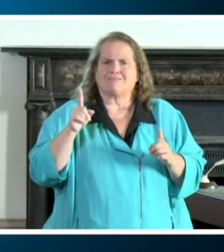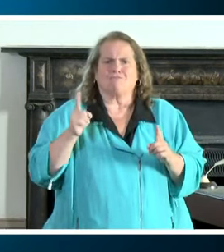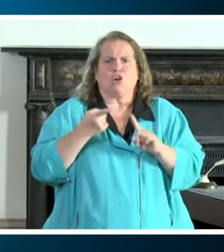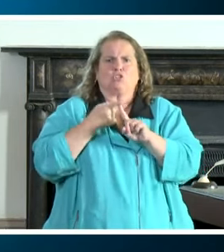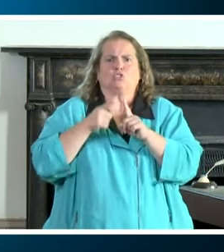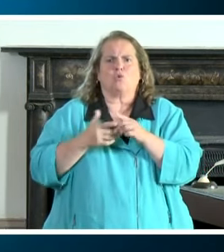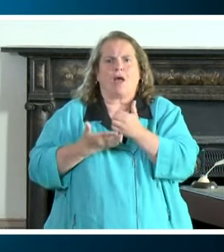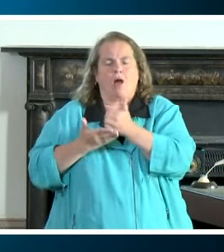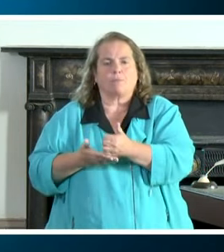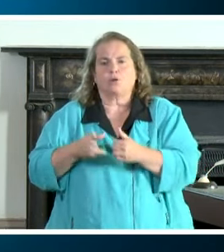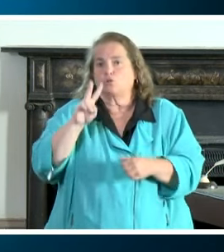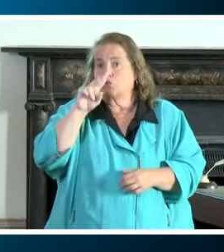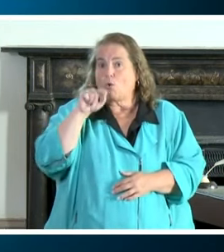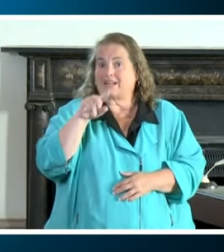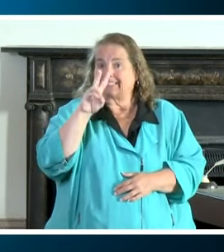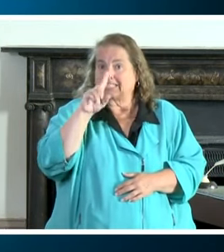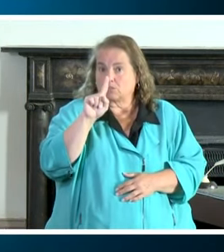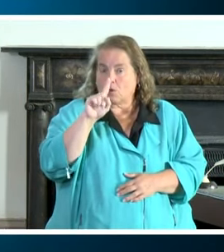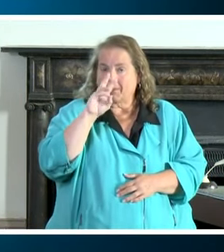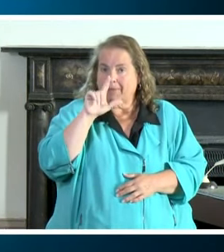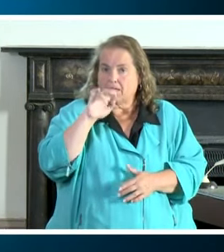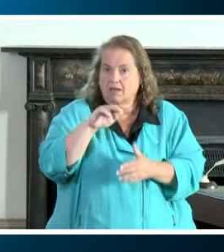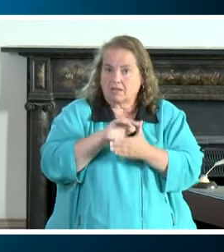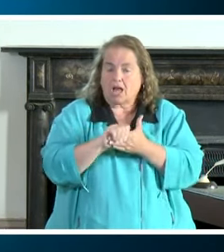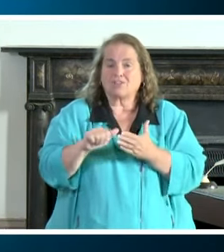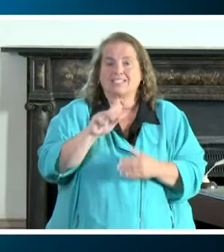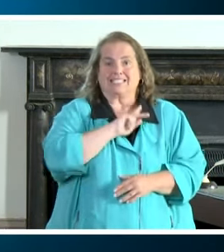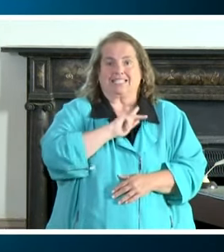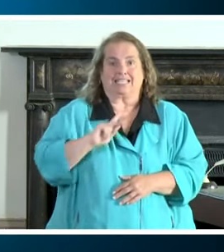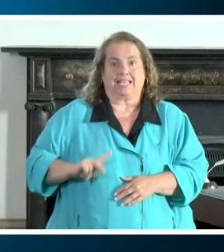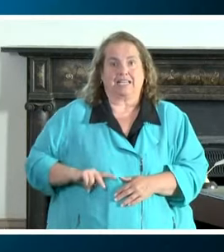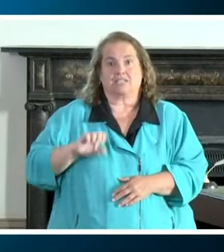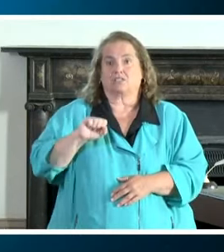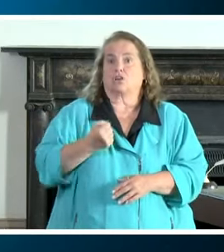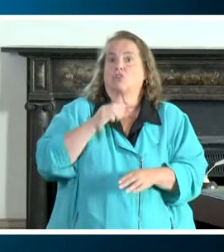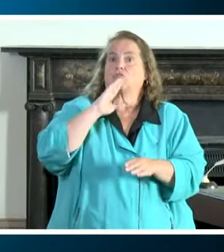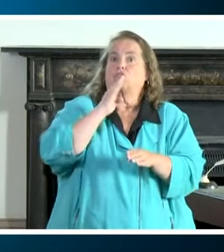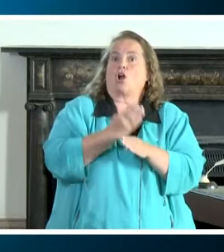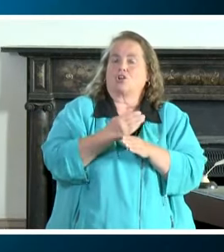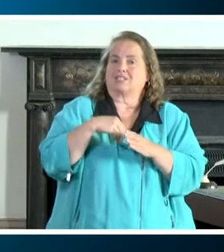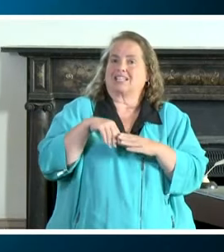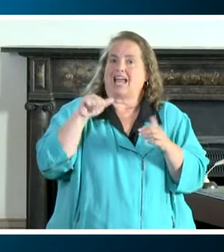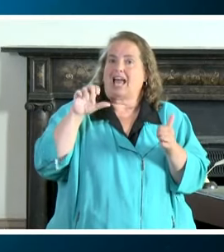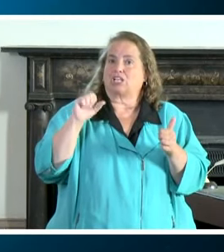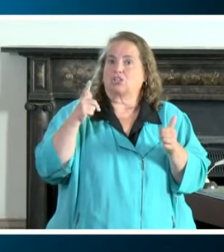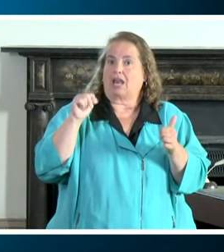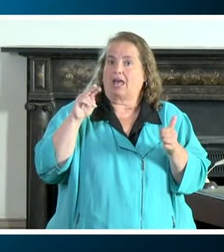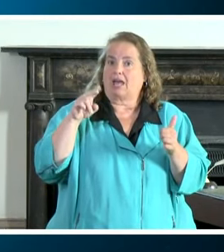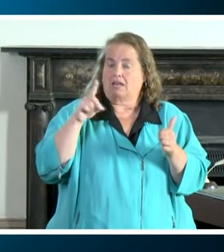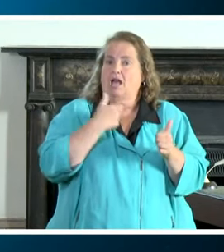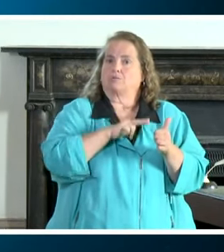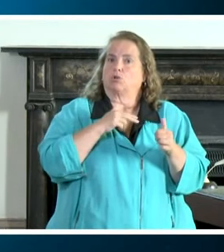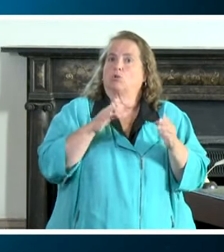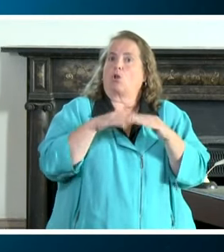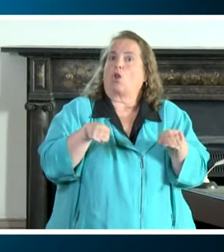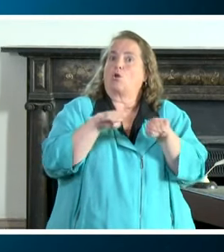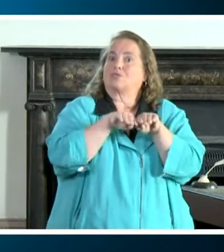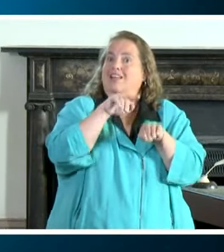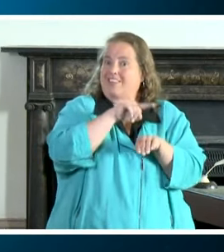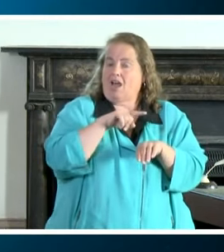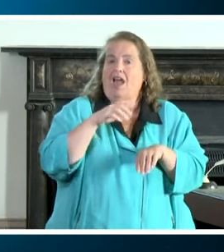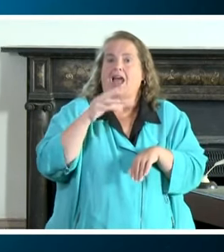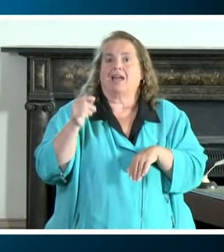king's daughter group that we've been working very closely in ashland with a hospital closing there and this one trying to